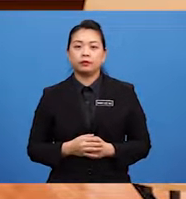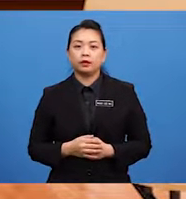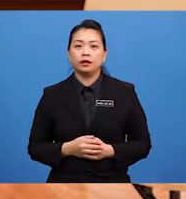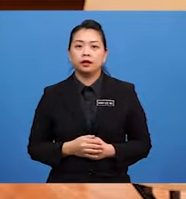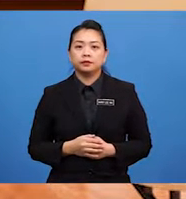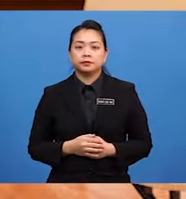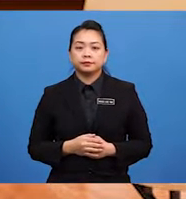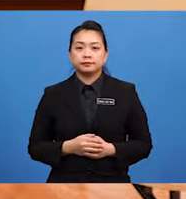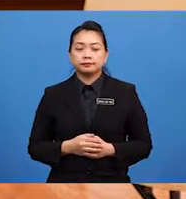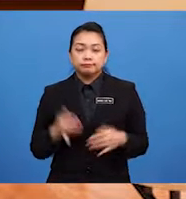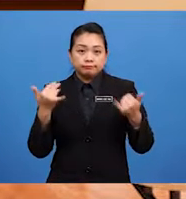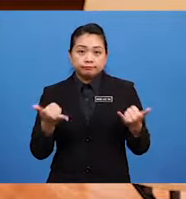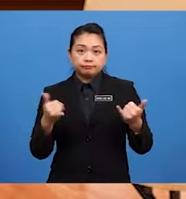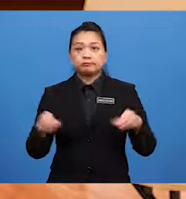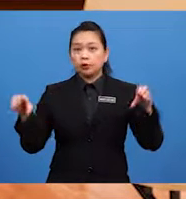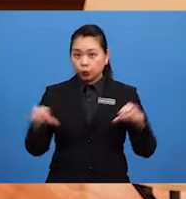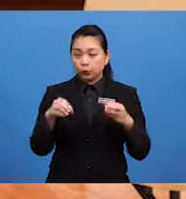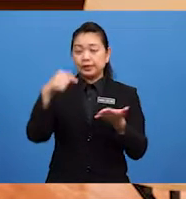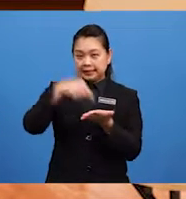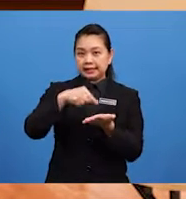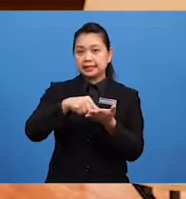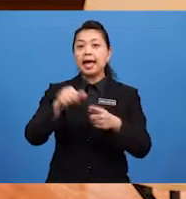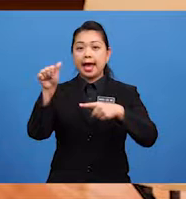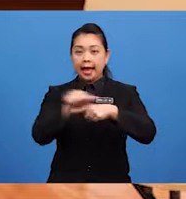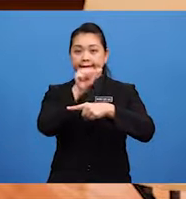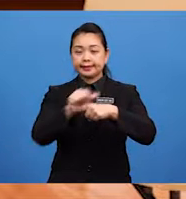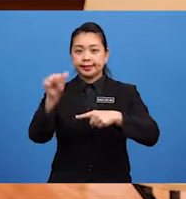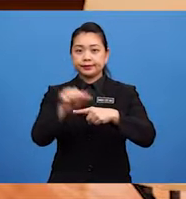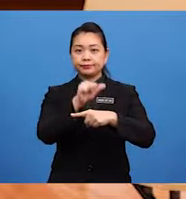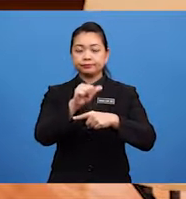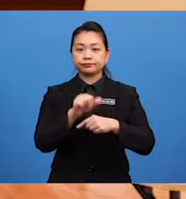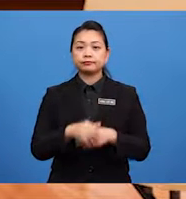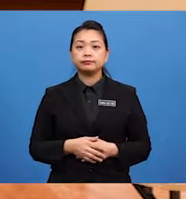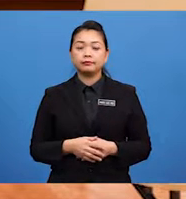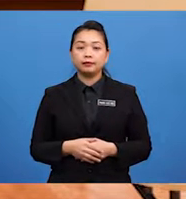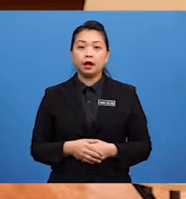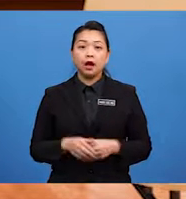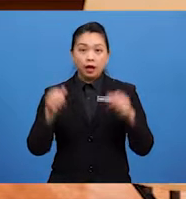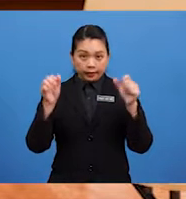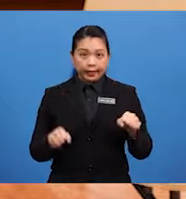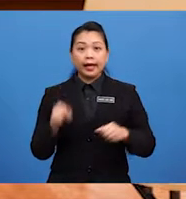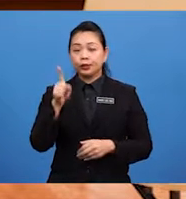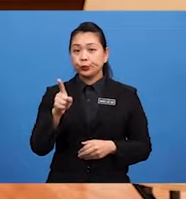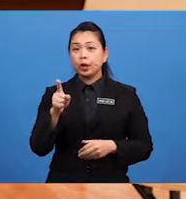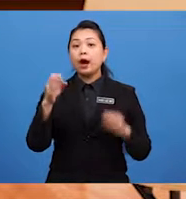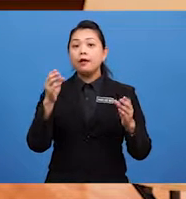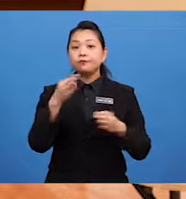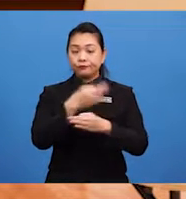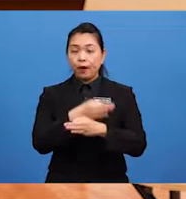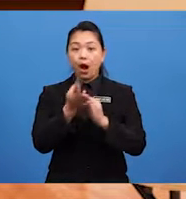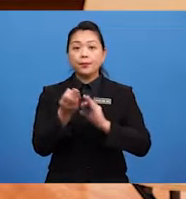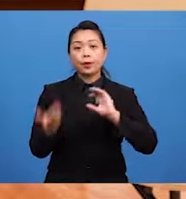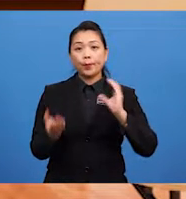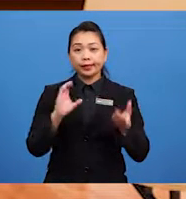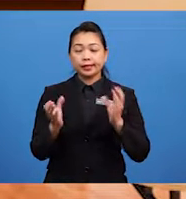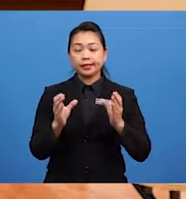Let's do this Exercise Can you form Comparative adjective